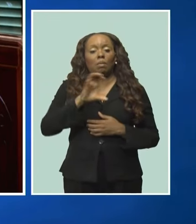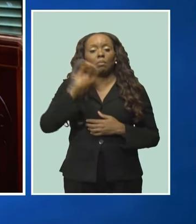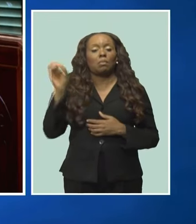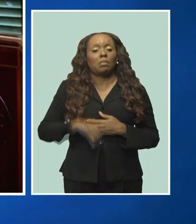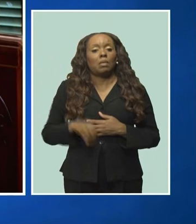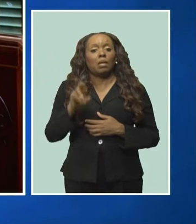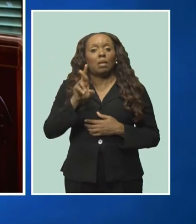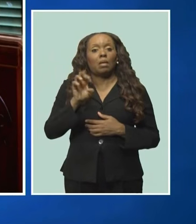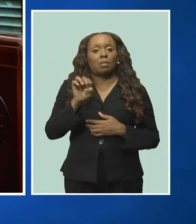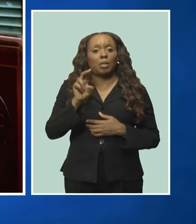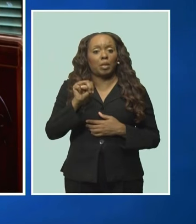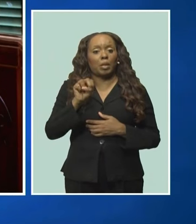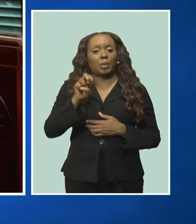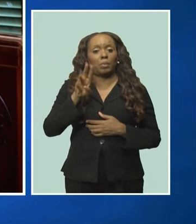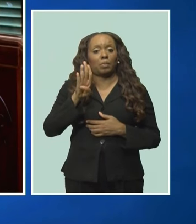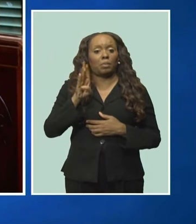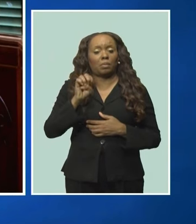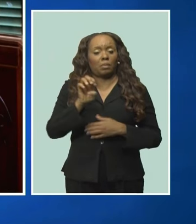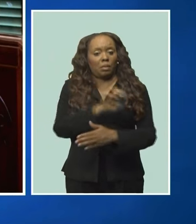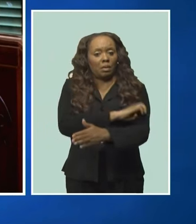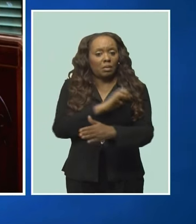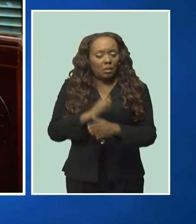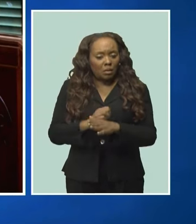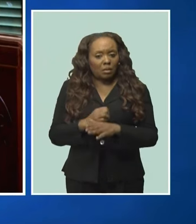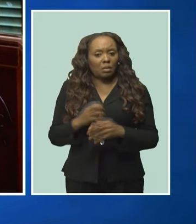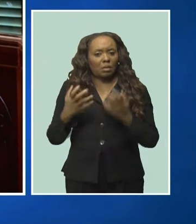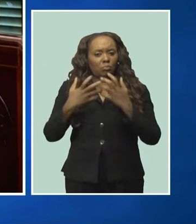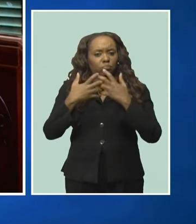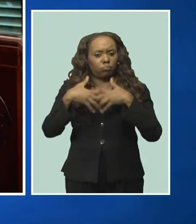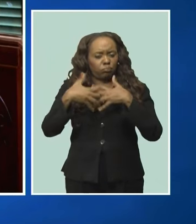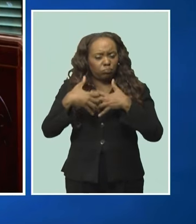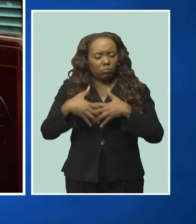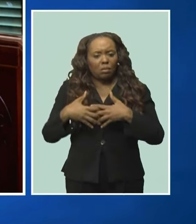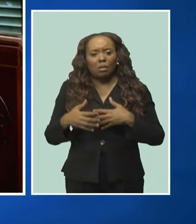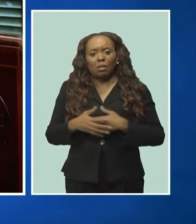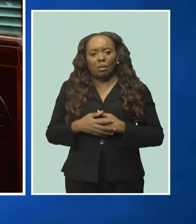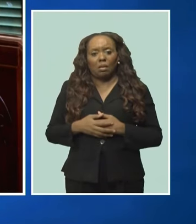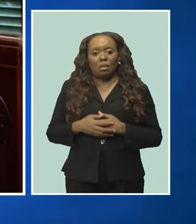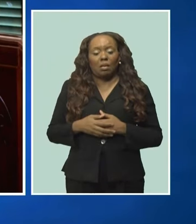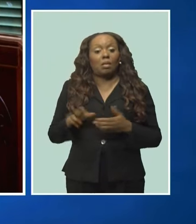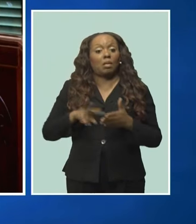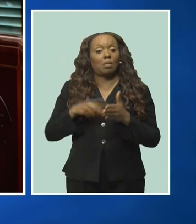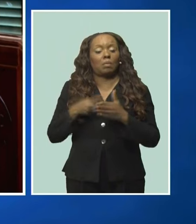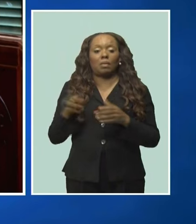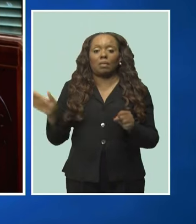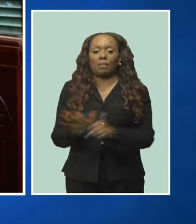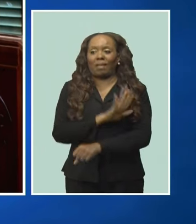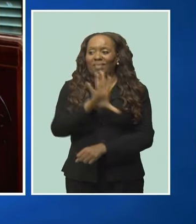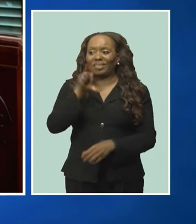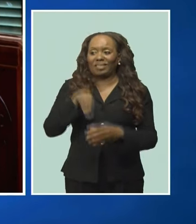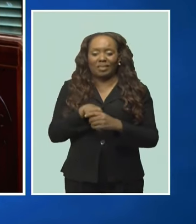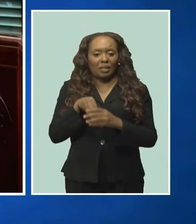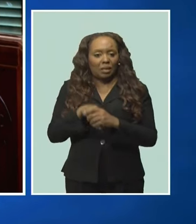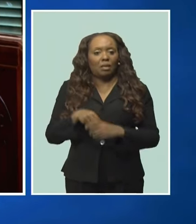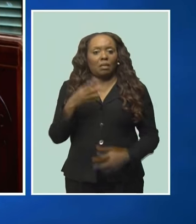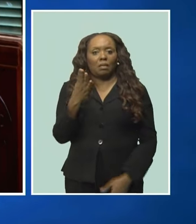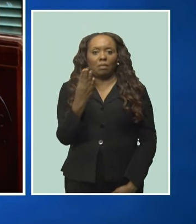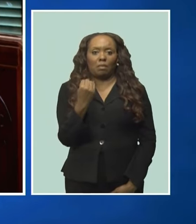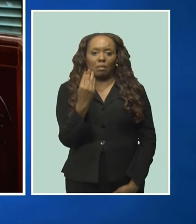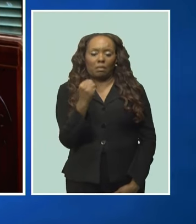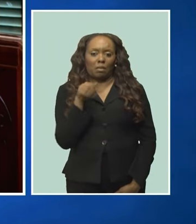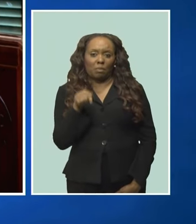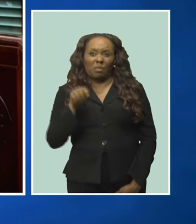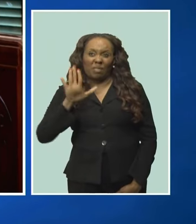generation. To do this, to execute all of this, will require a total investment of 14.5